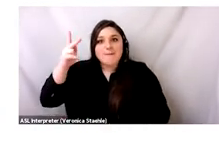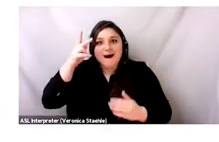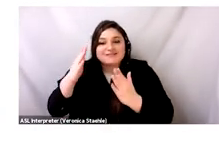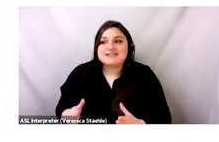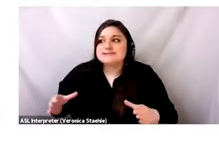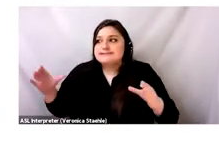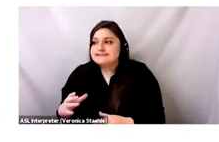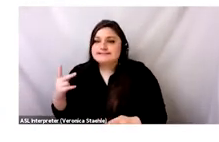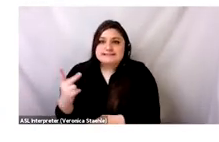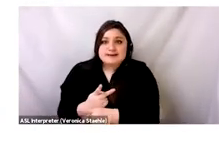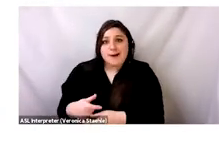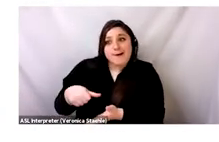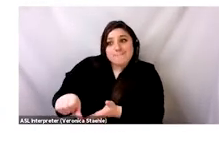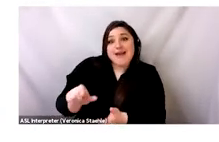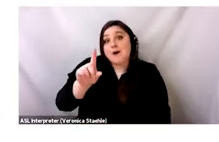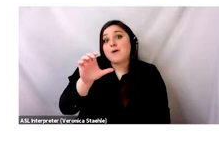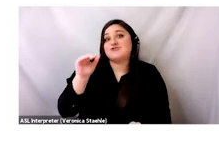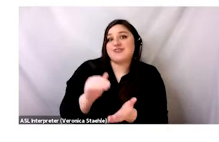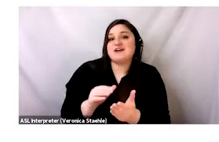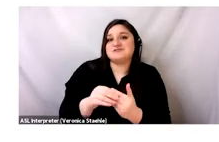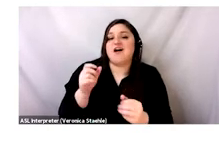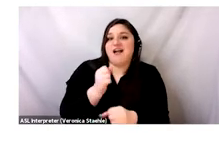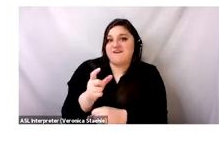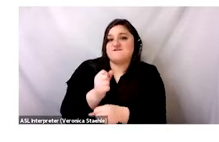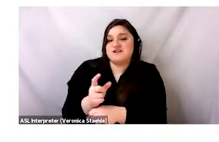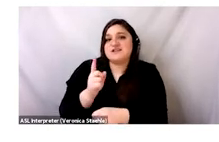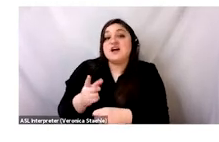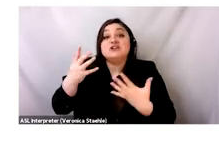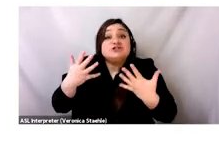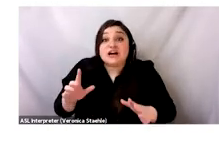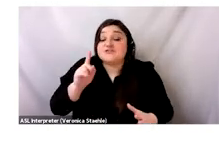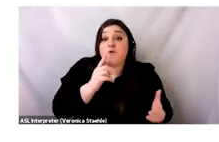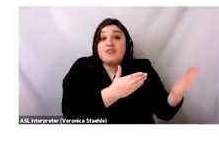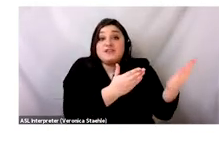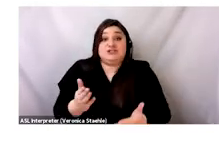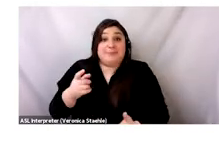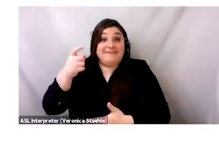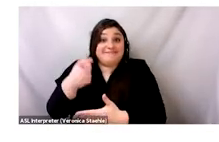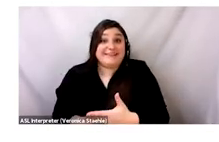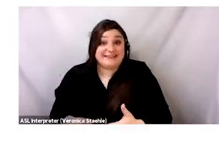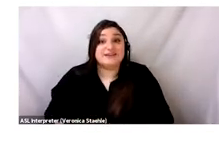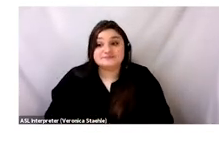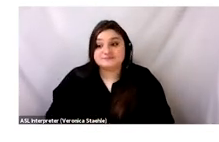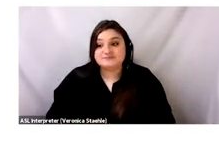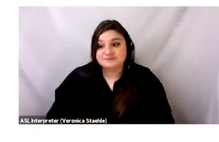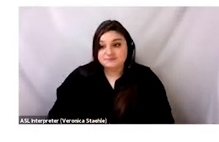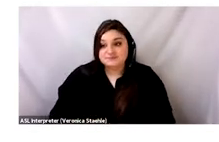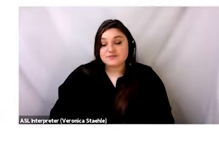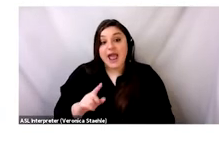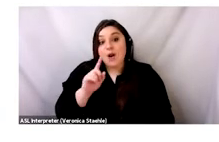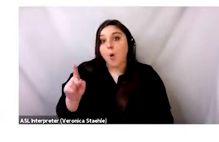right? So the Accra Metropolitan Assembly spends over $100,000 a year on tipping fees alone